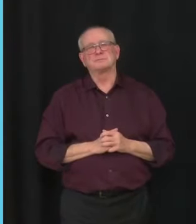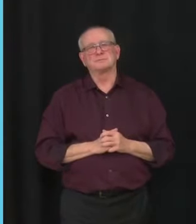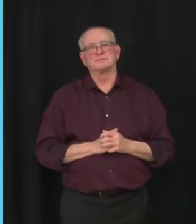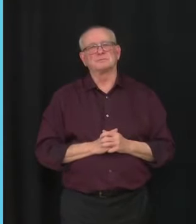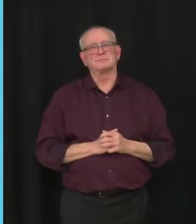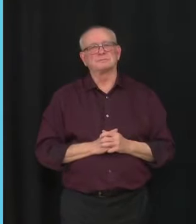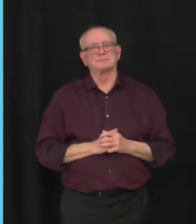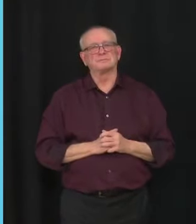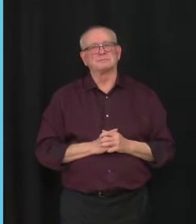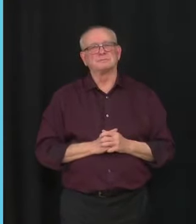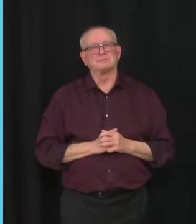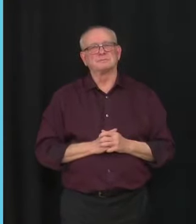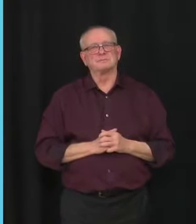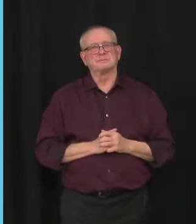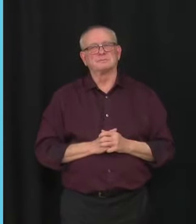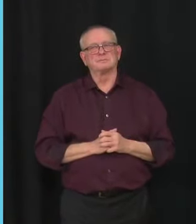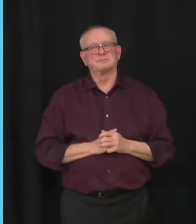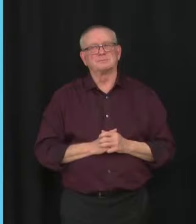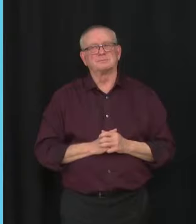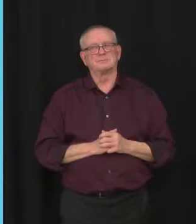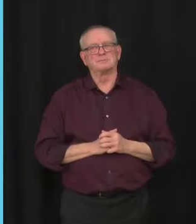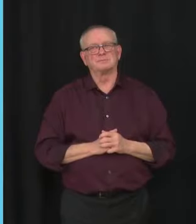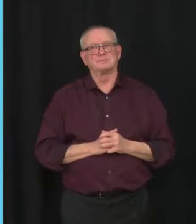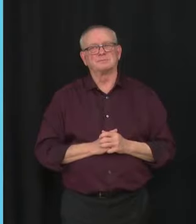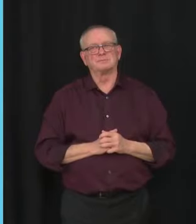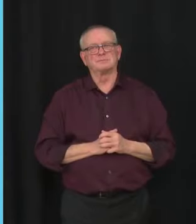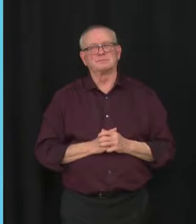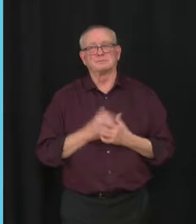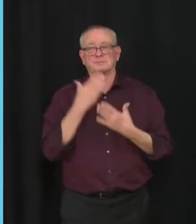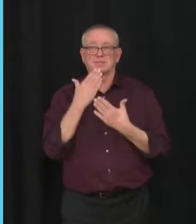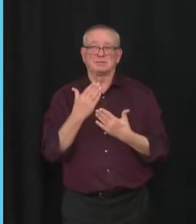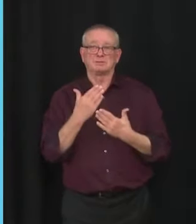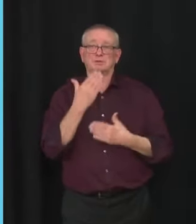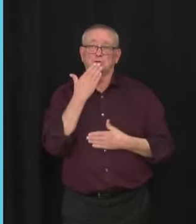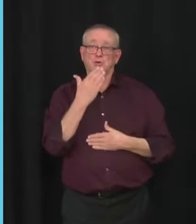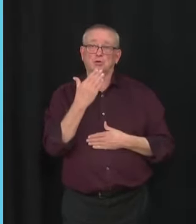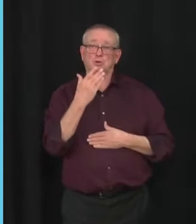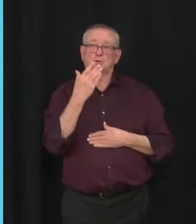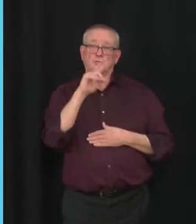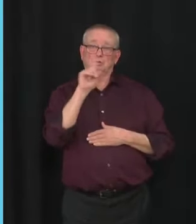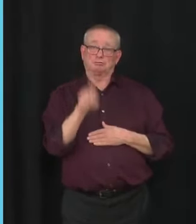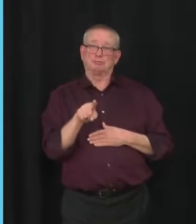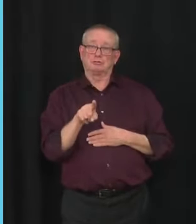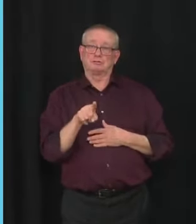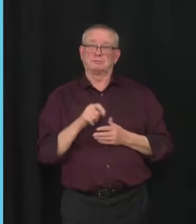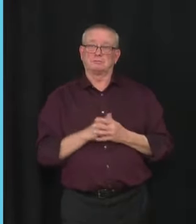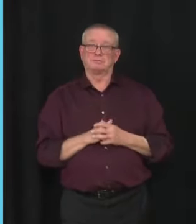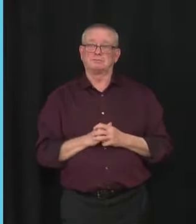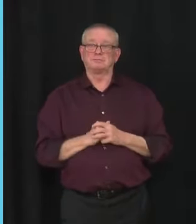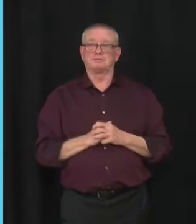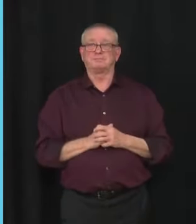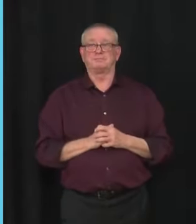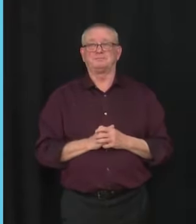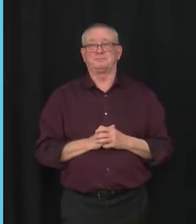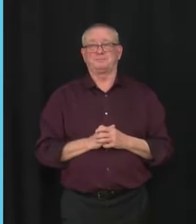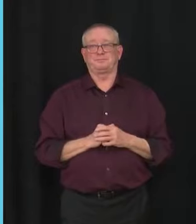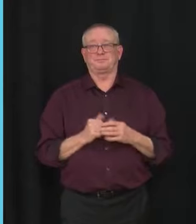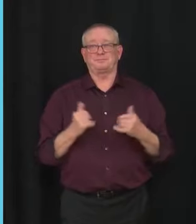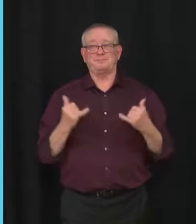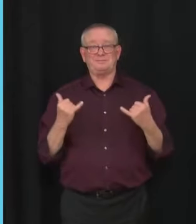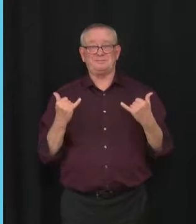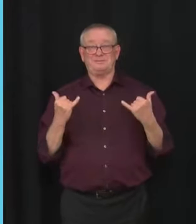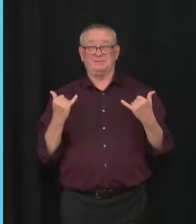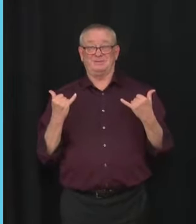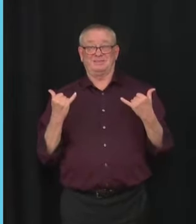Yeah, thanks Vincent. It's a good question. I just wanted to underscore that we're now at over 88%